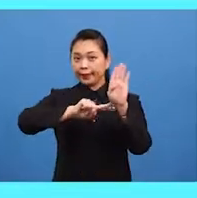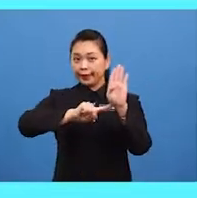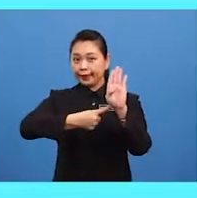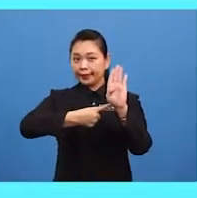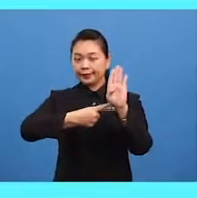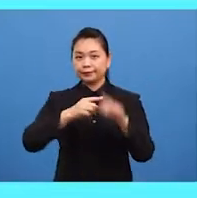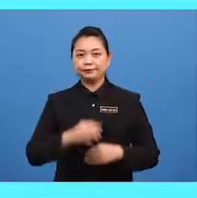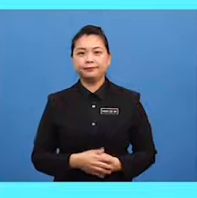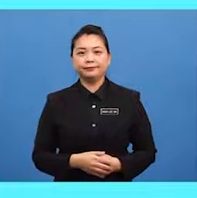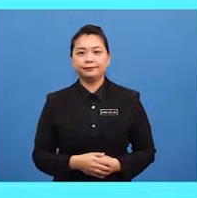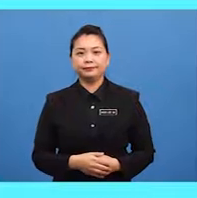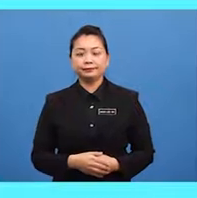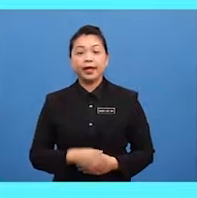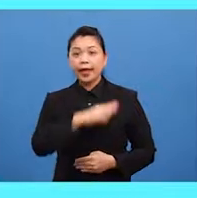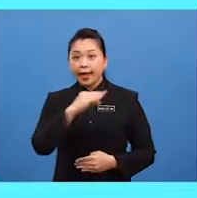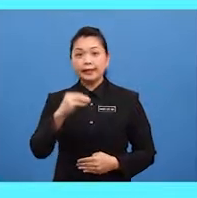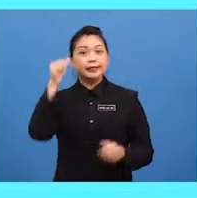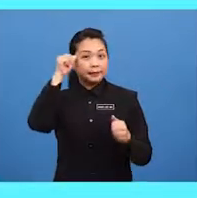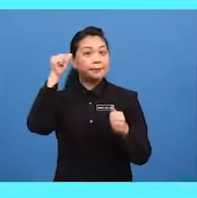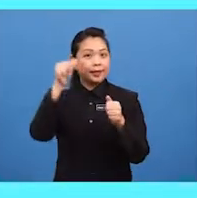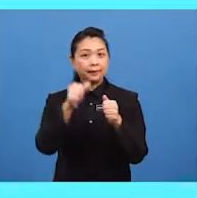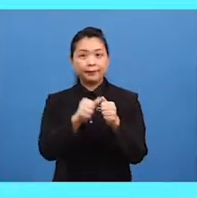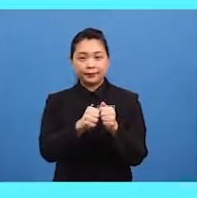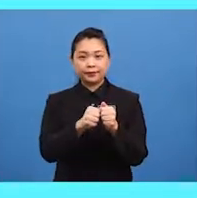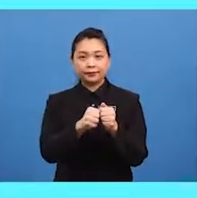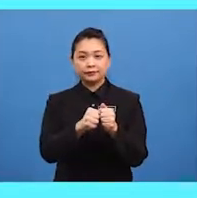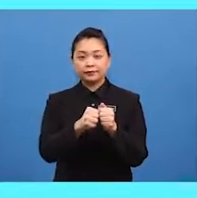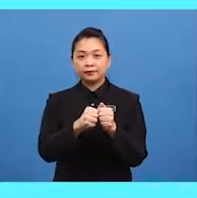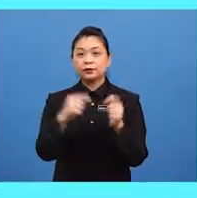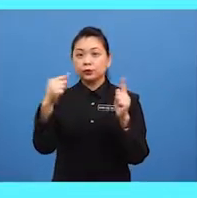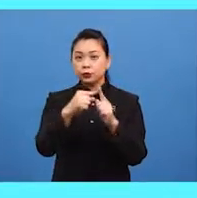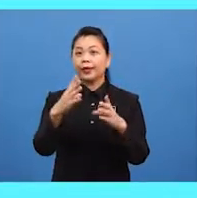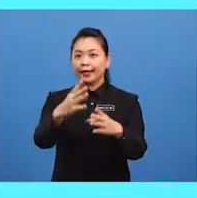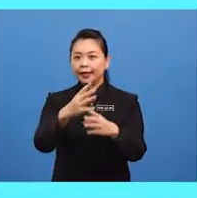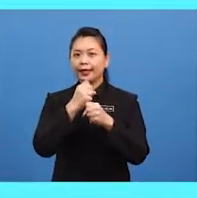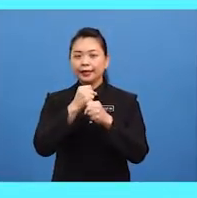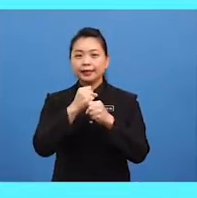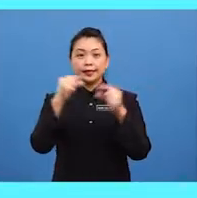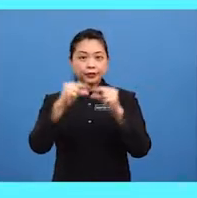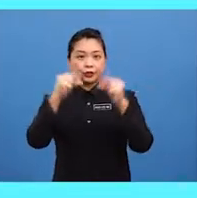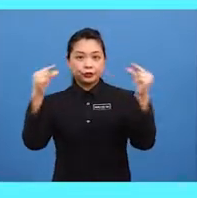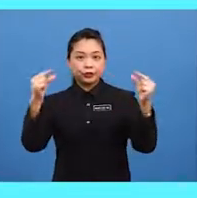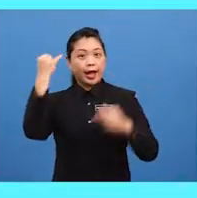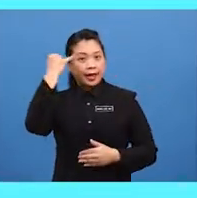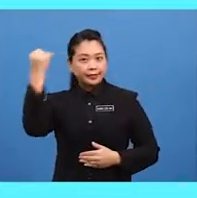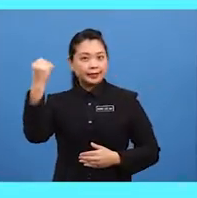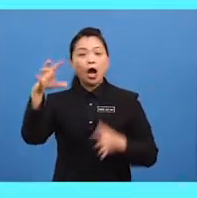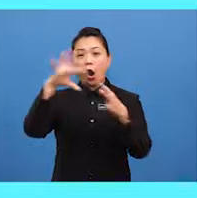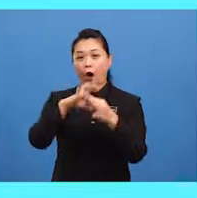And remember to begin with the general idea of the picture.